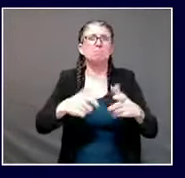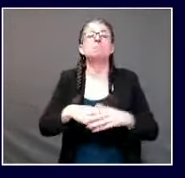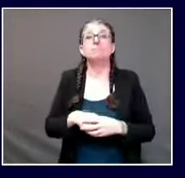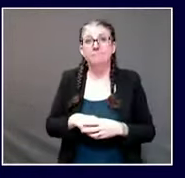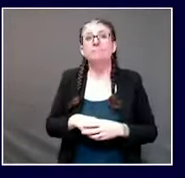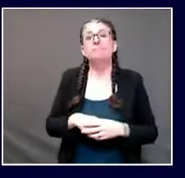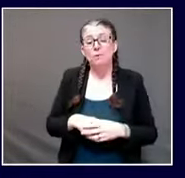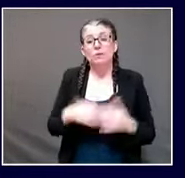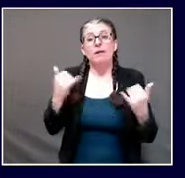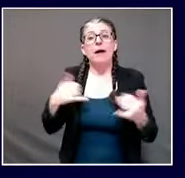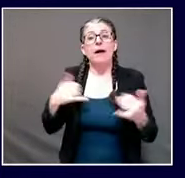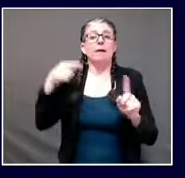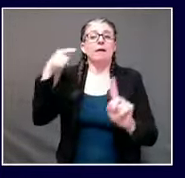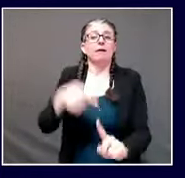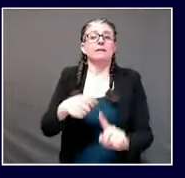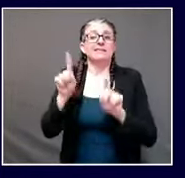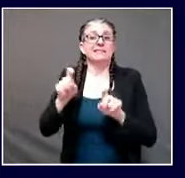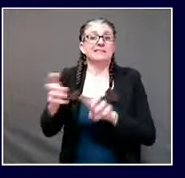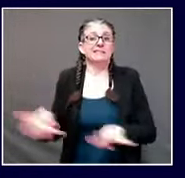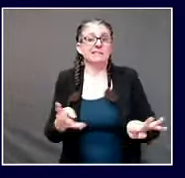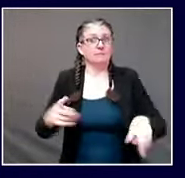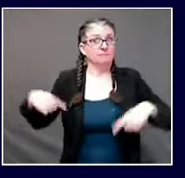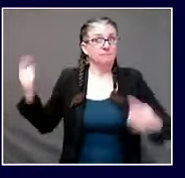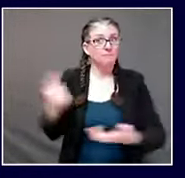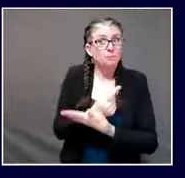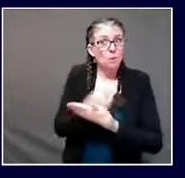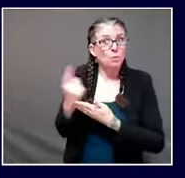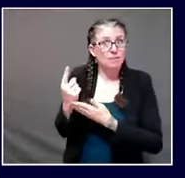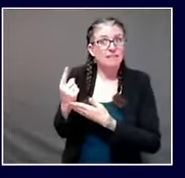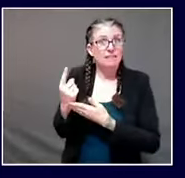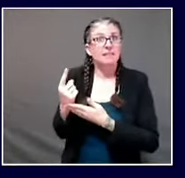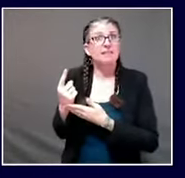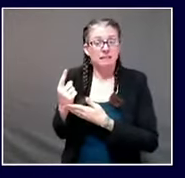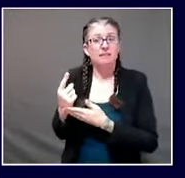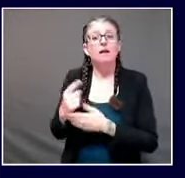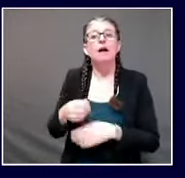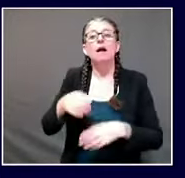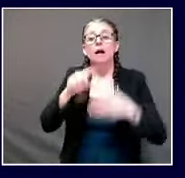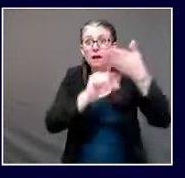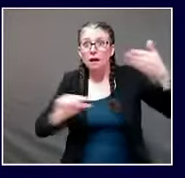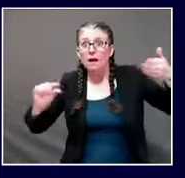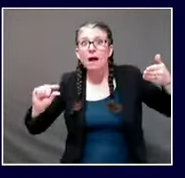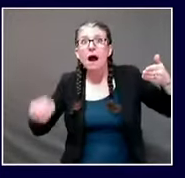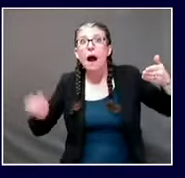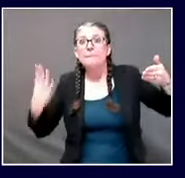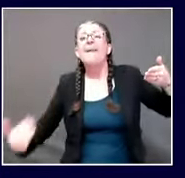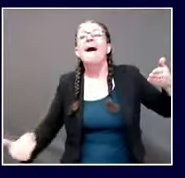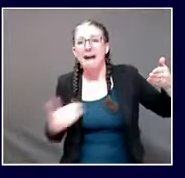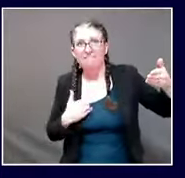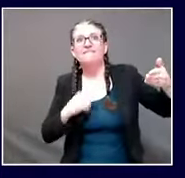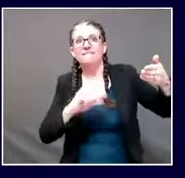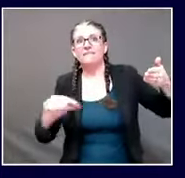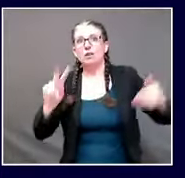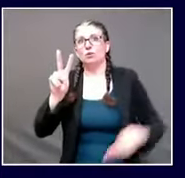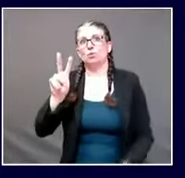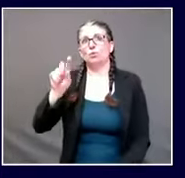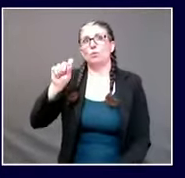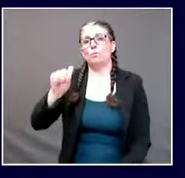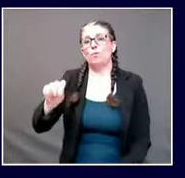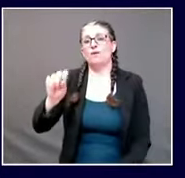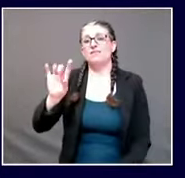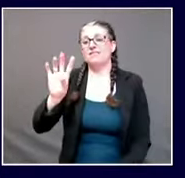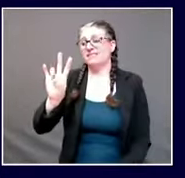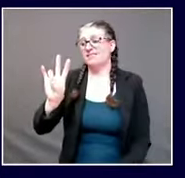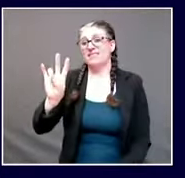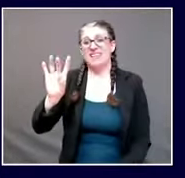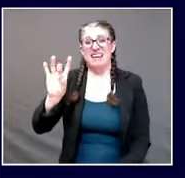rate in Maine stands at 2.78%. And our testing volume in Maine stands at